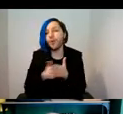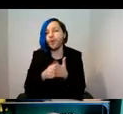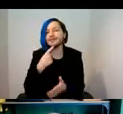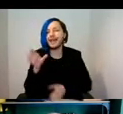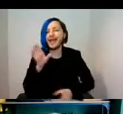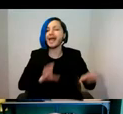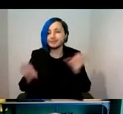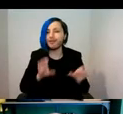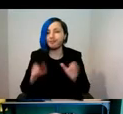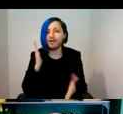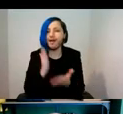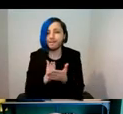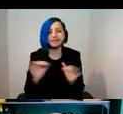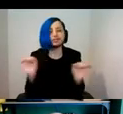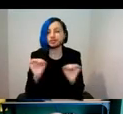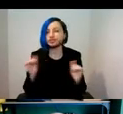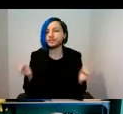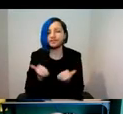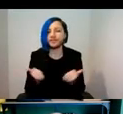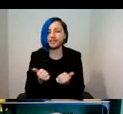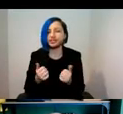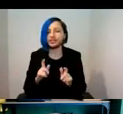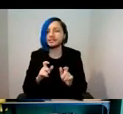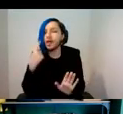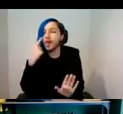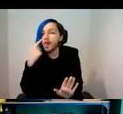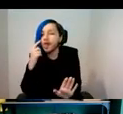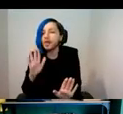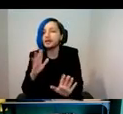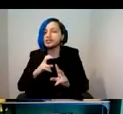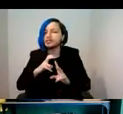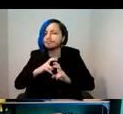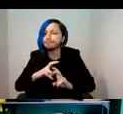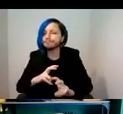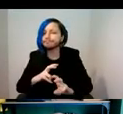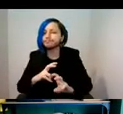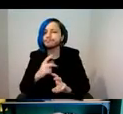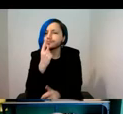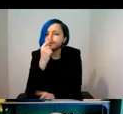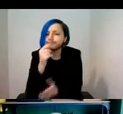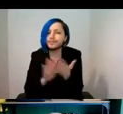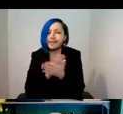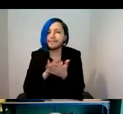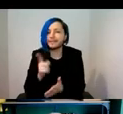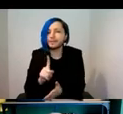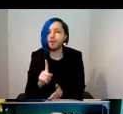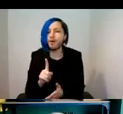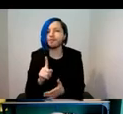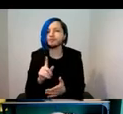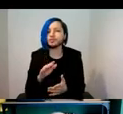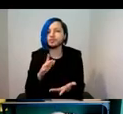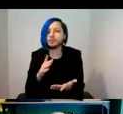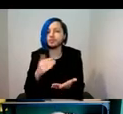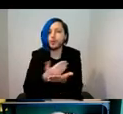experiment. It's unfinished and it's a tentative exploration of what it might mean to do this kind of collecting